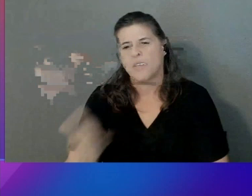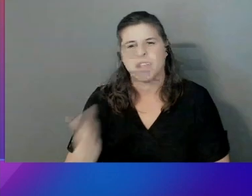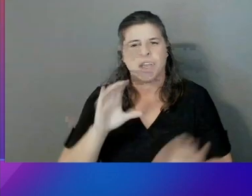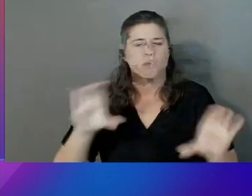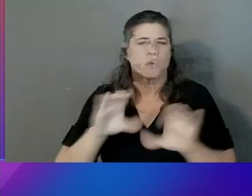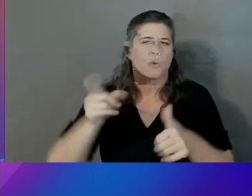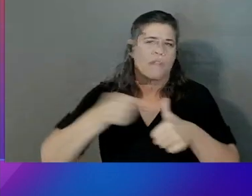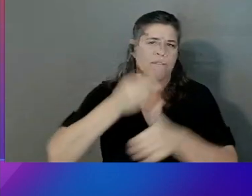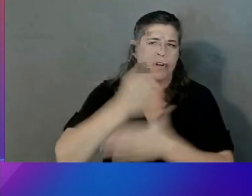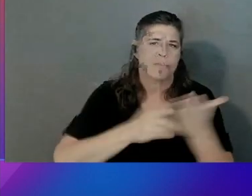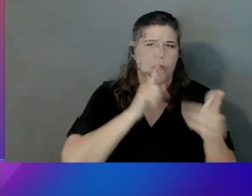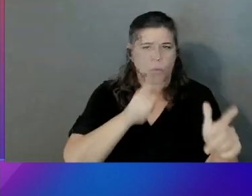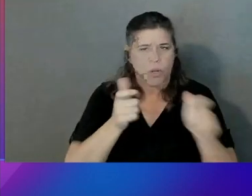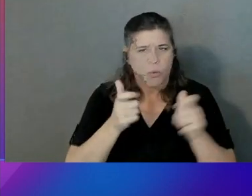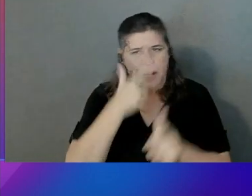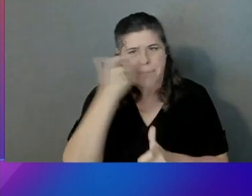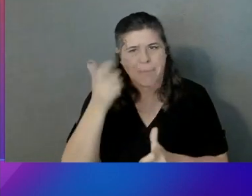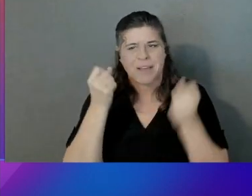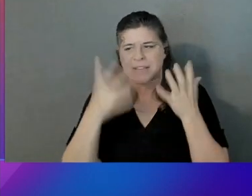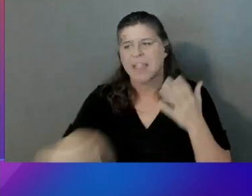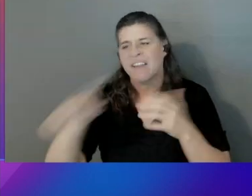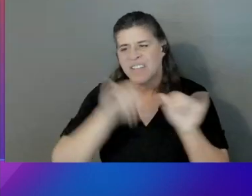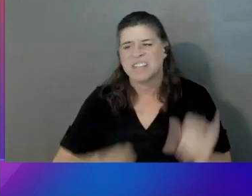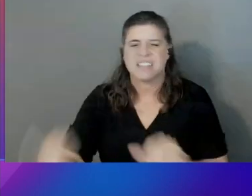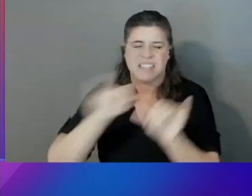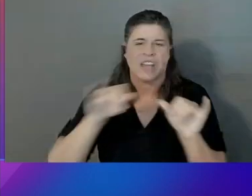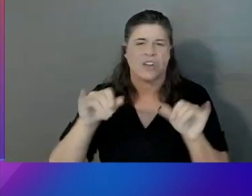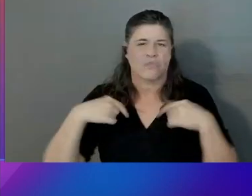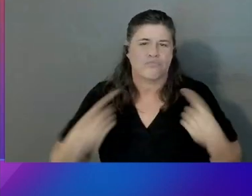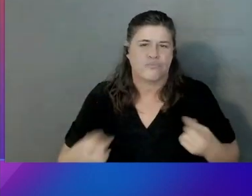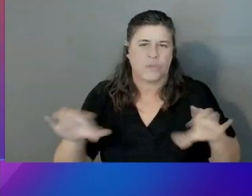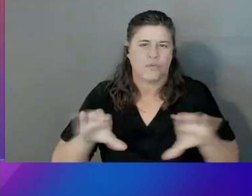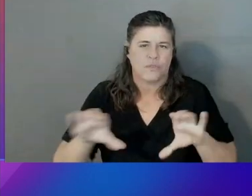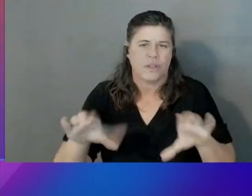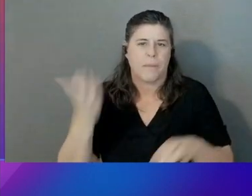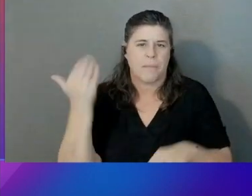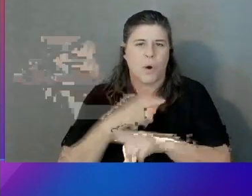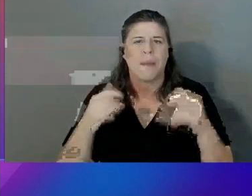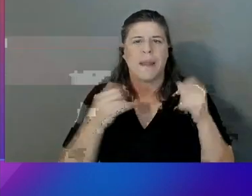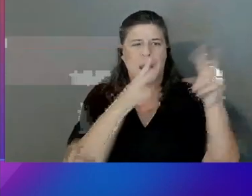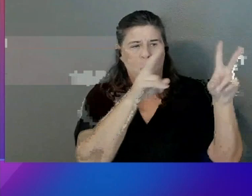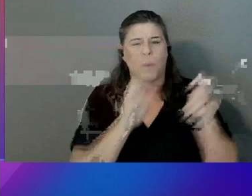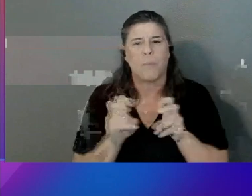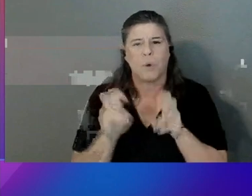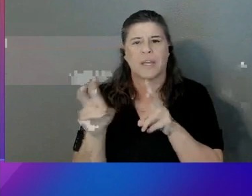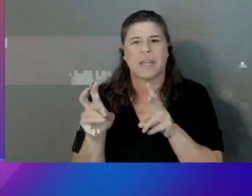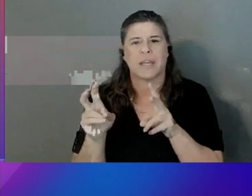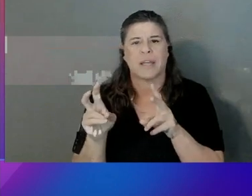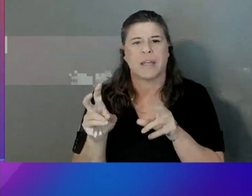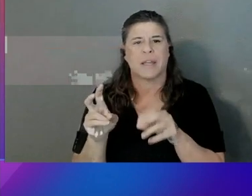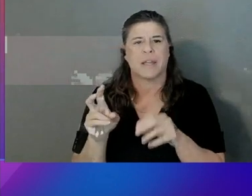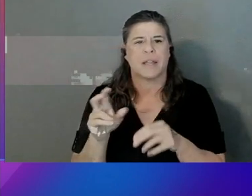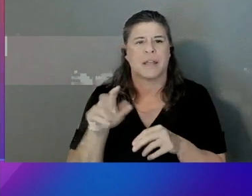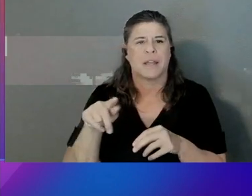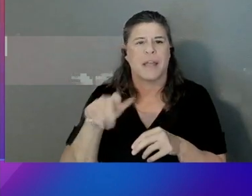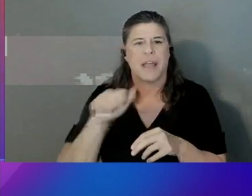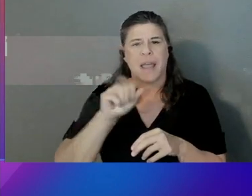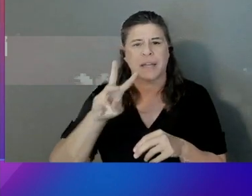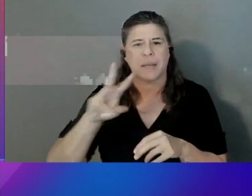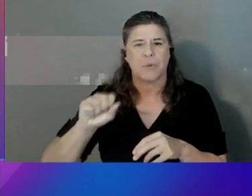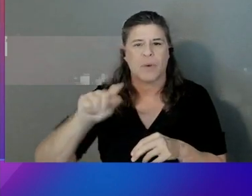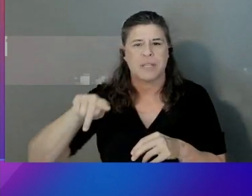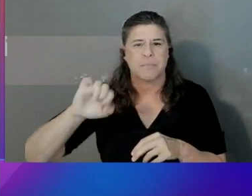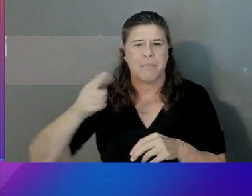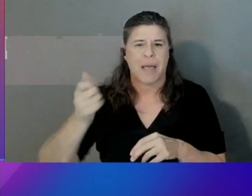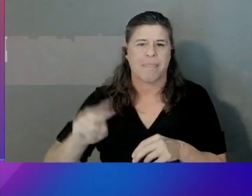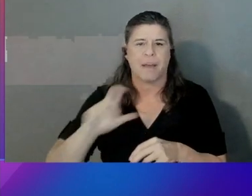quick because a lot of it is standard in what you've done before. But here, we're pulling in Boto3, which is AWS Python SDK. We're pulling in